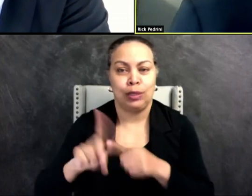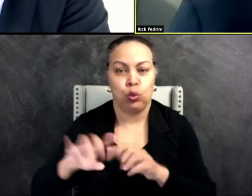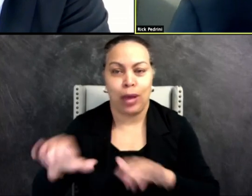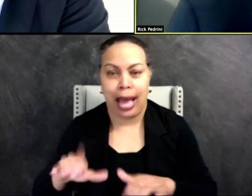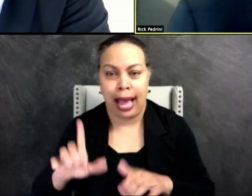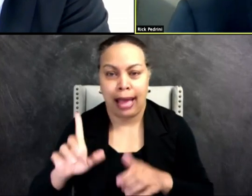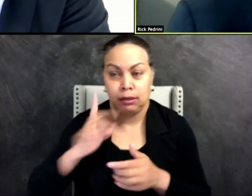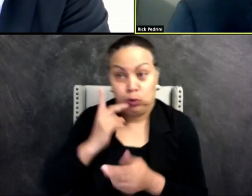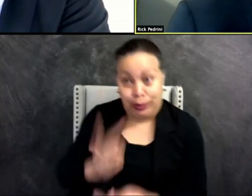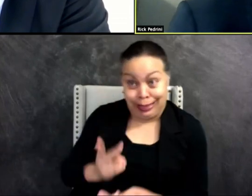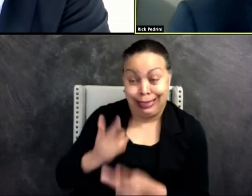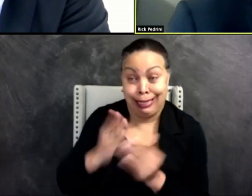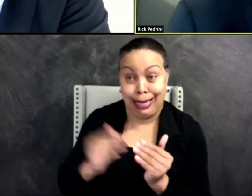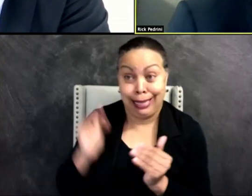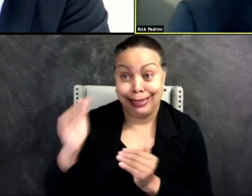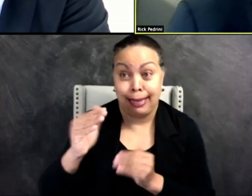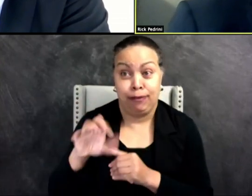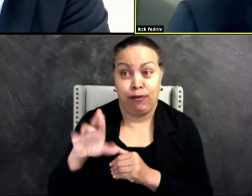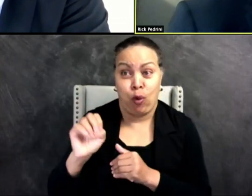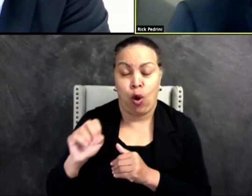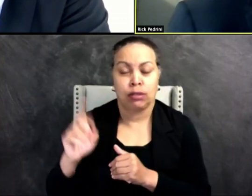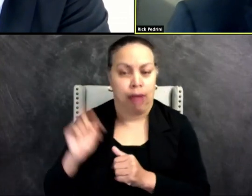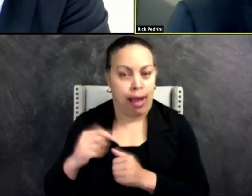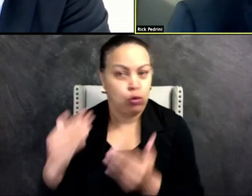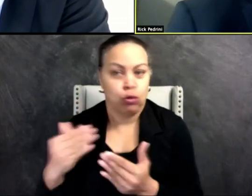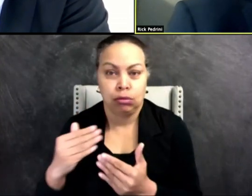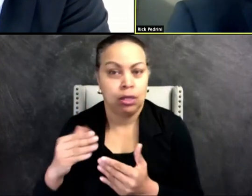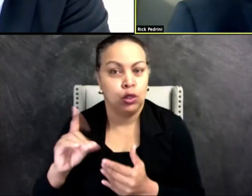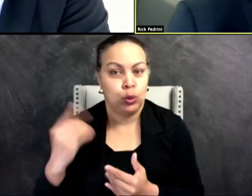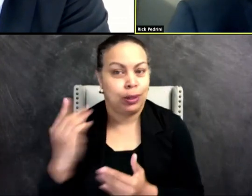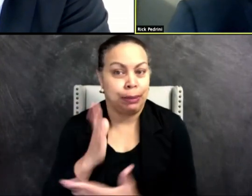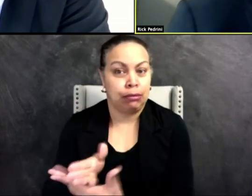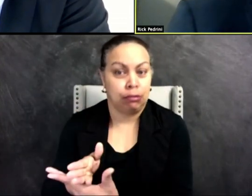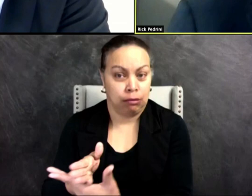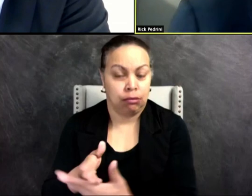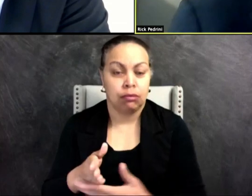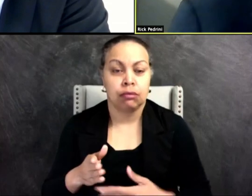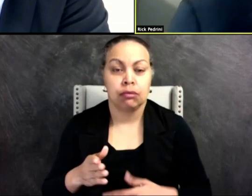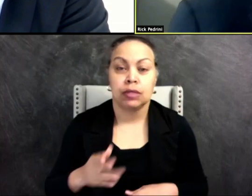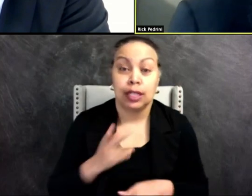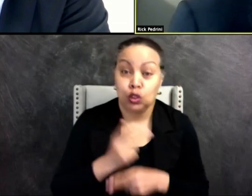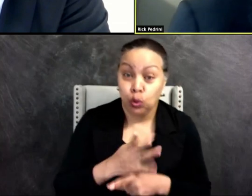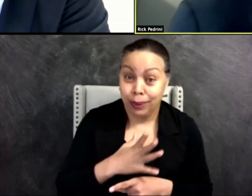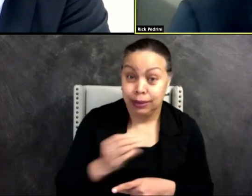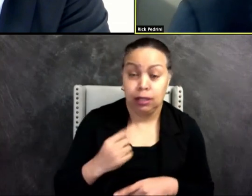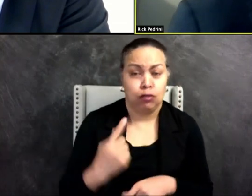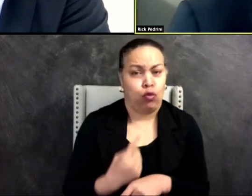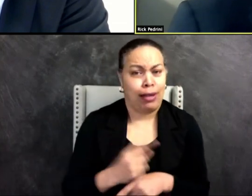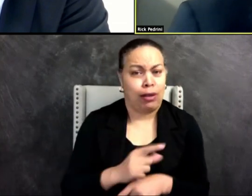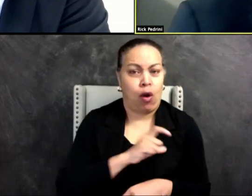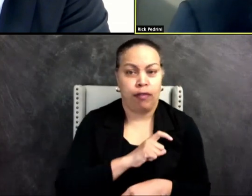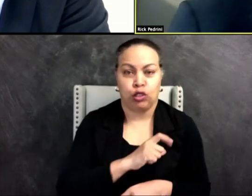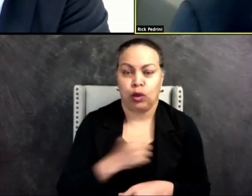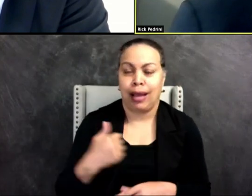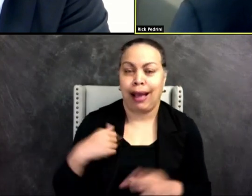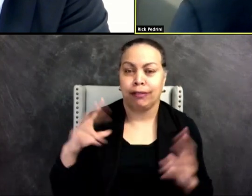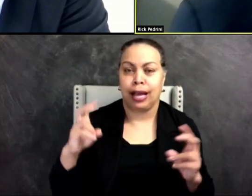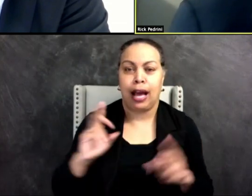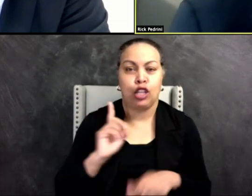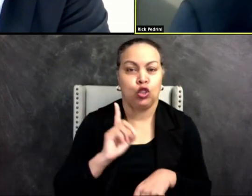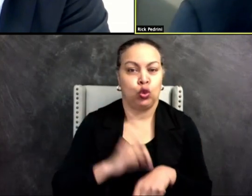where supervisors and rank and file officers alike are now required with a duty to intervene